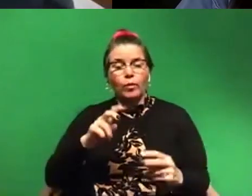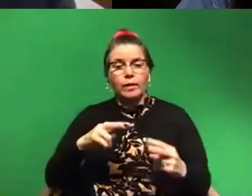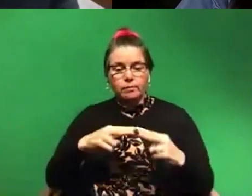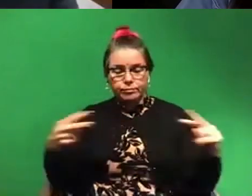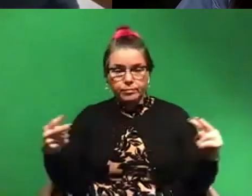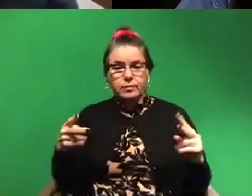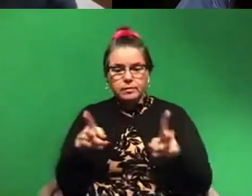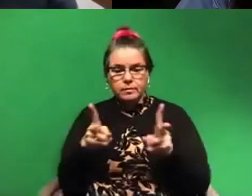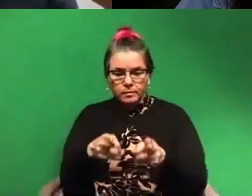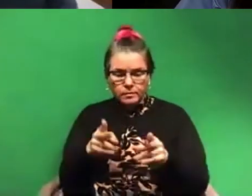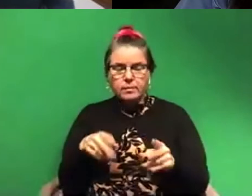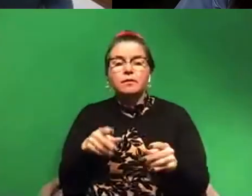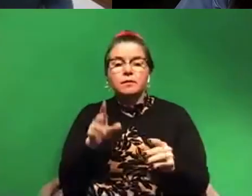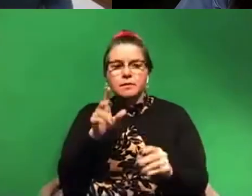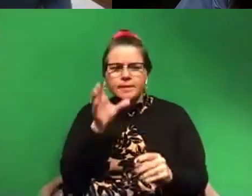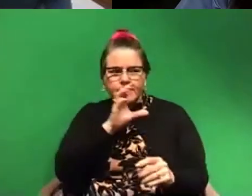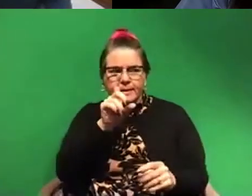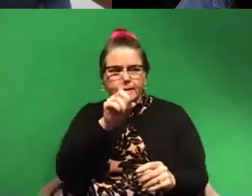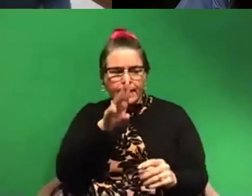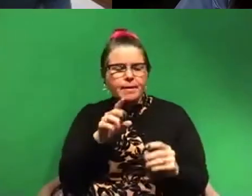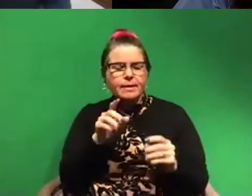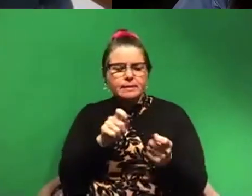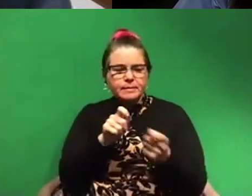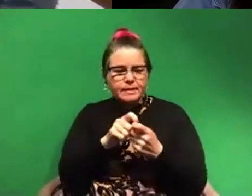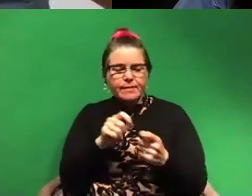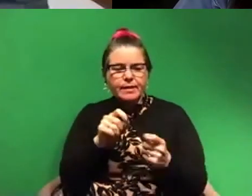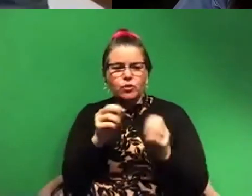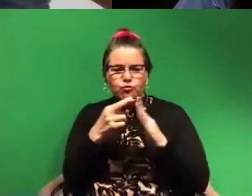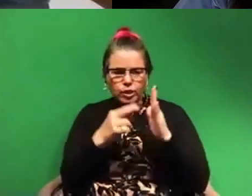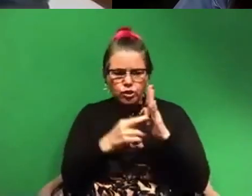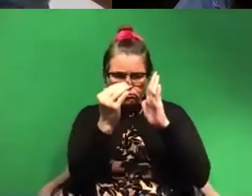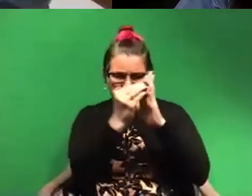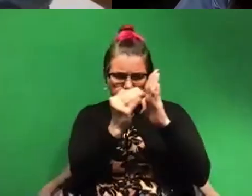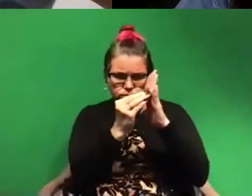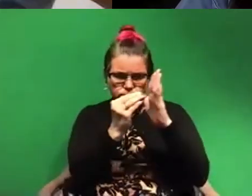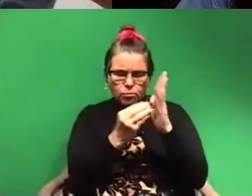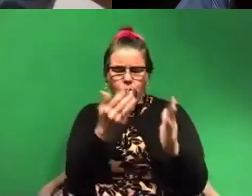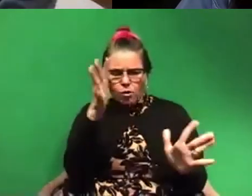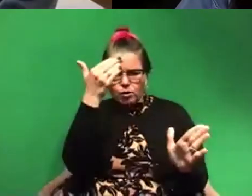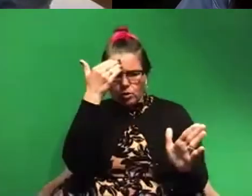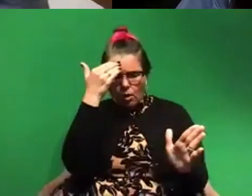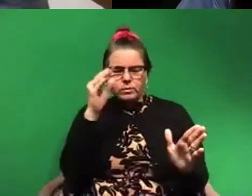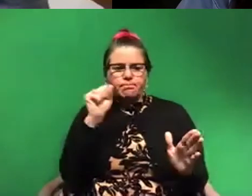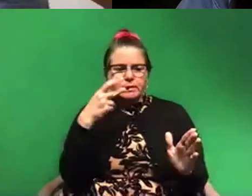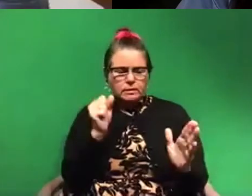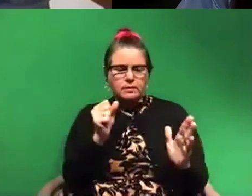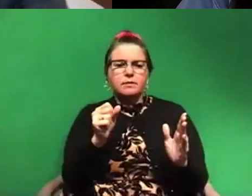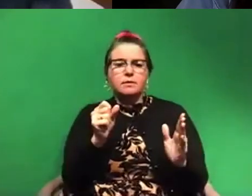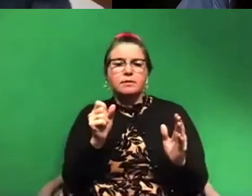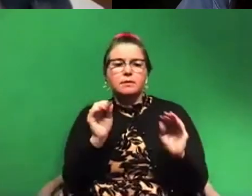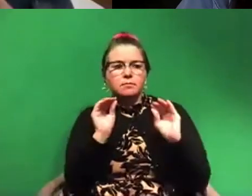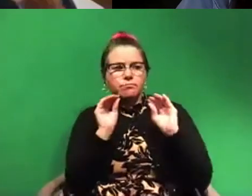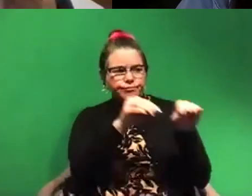up in the database of sequences that have been registered in the database with a known specimen of a known species, take that sequence, put it in the database.